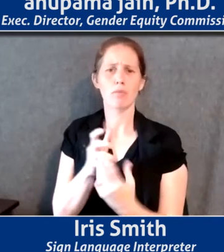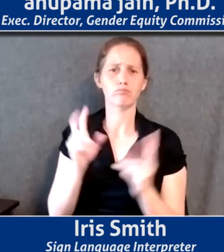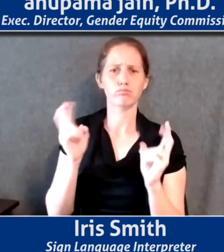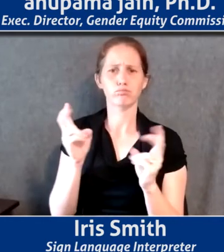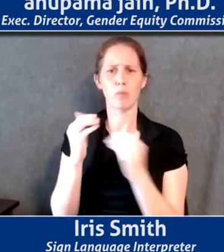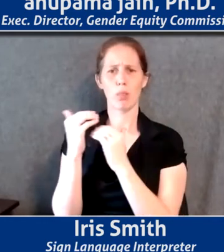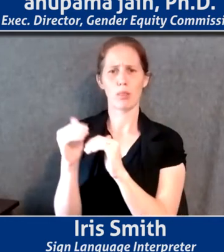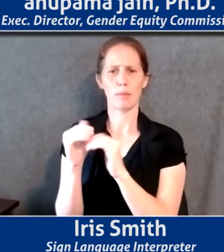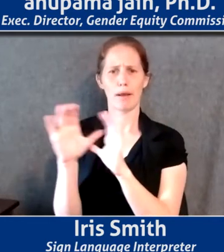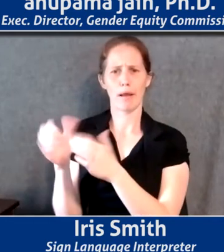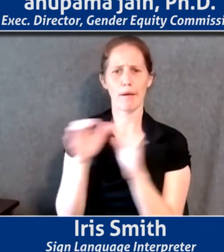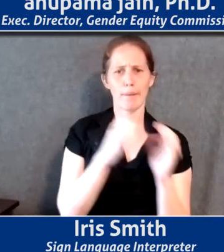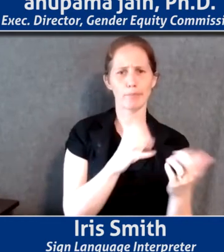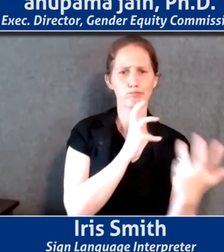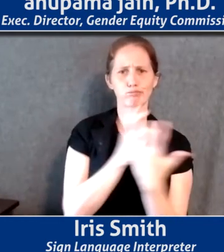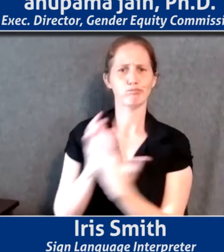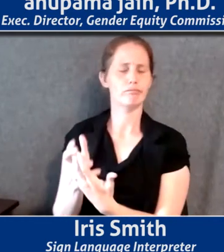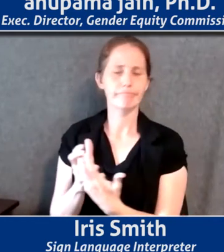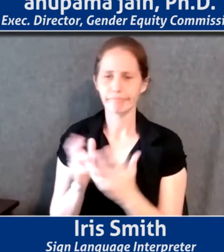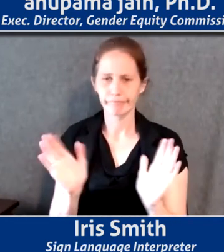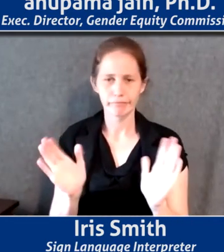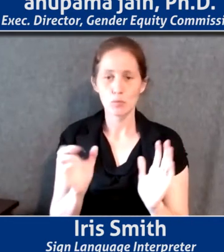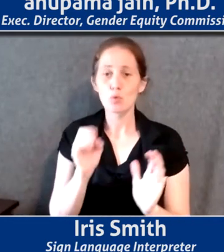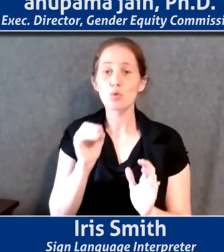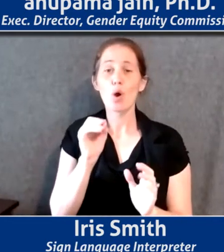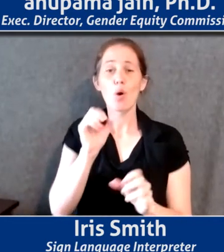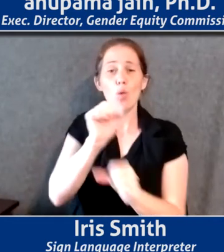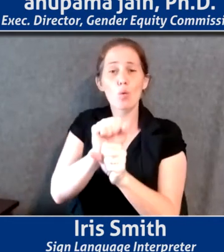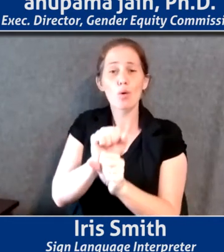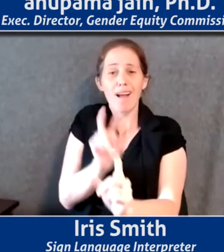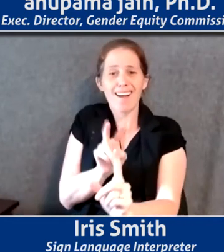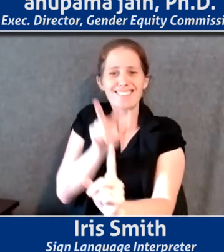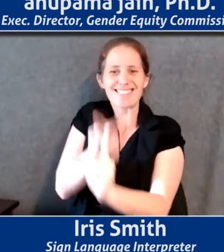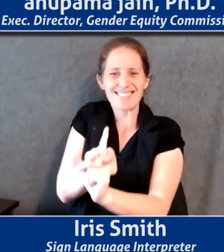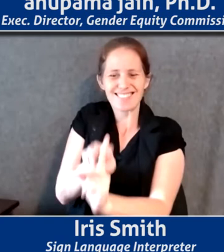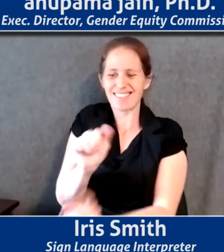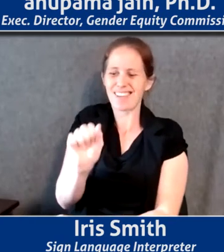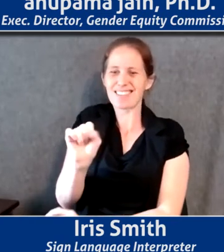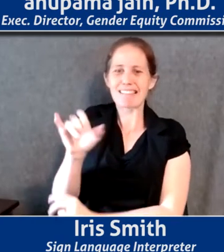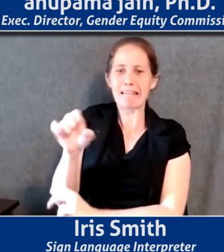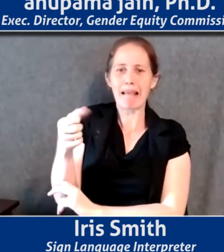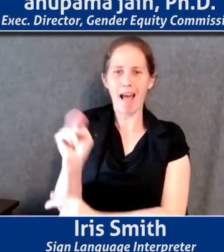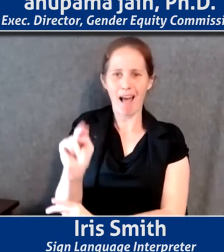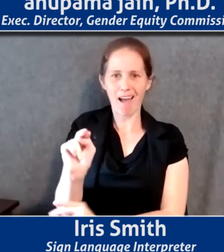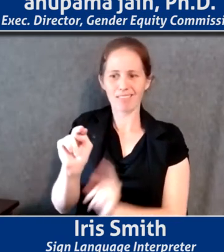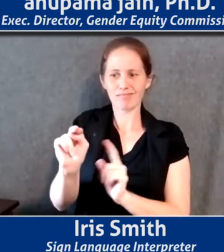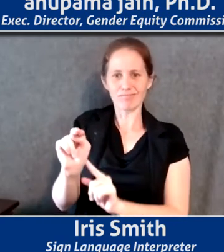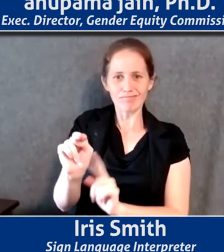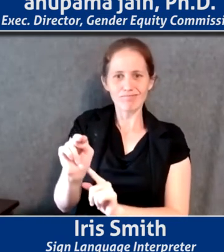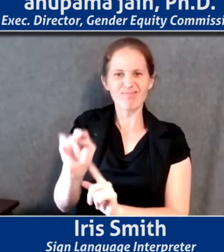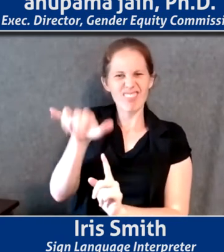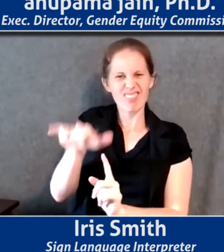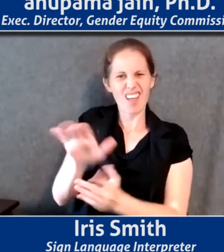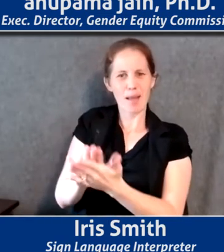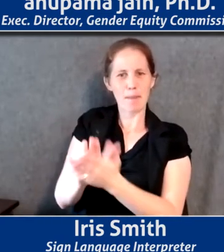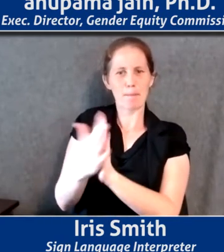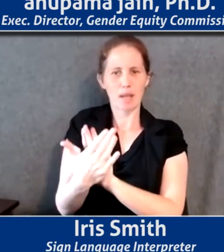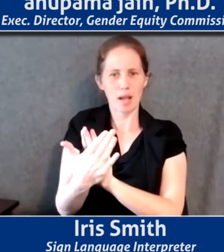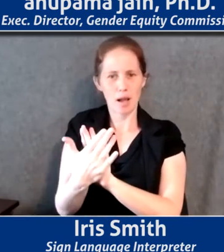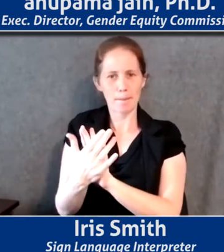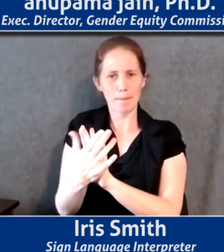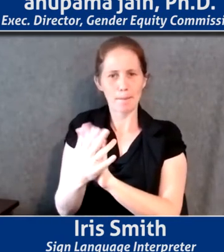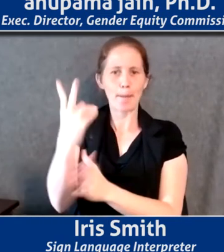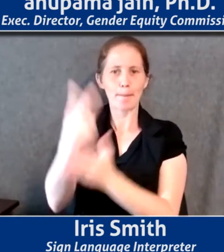categories. And so assigned, people are assigned what becomes both gender and